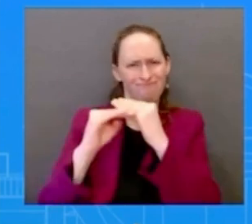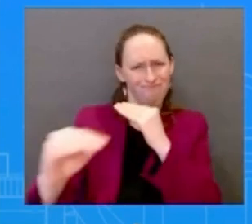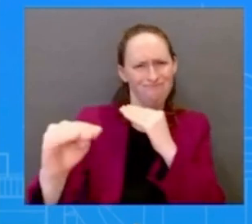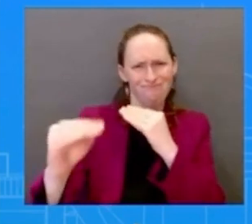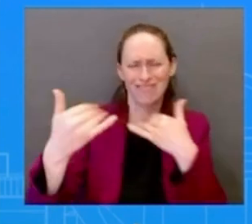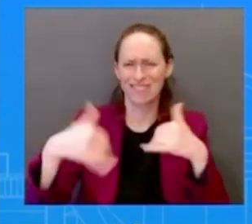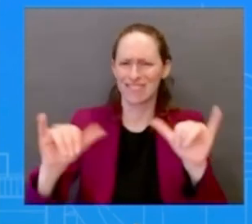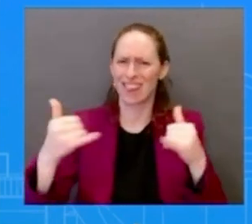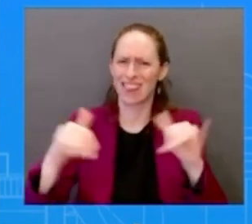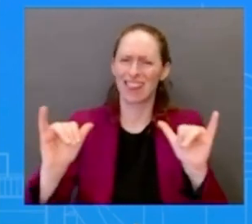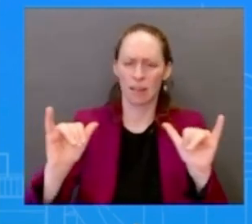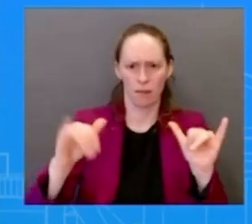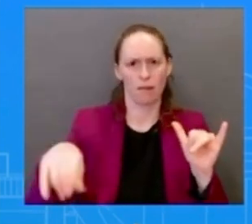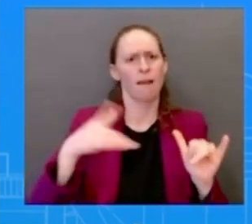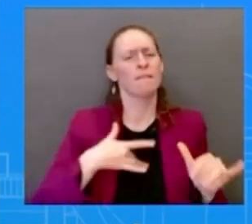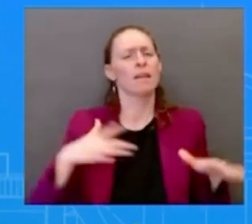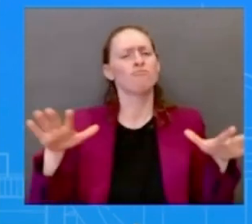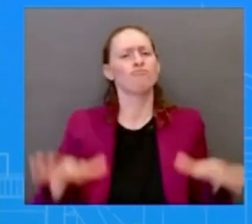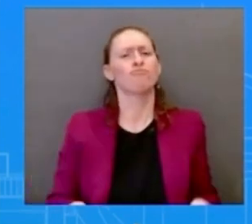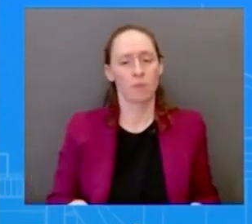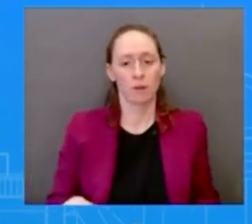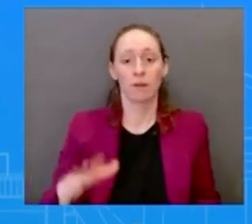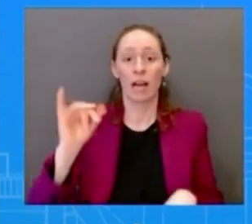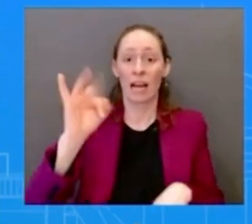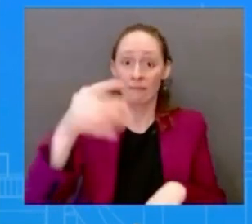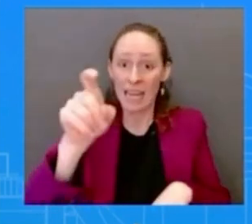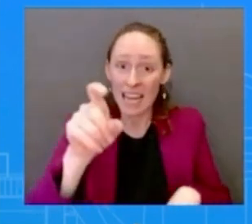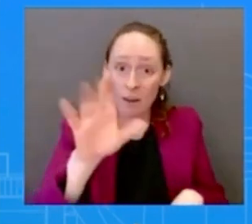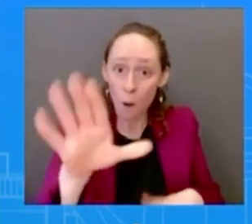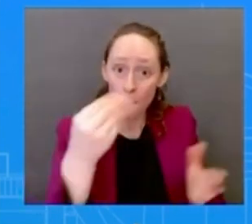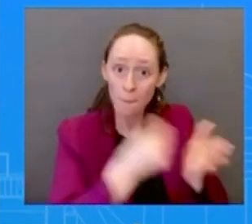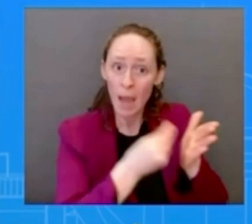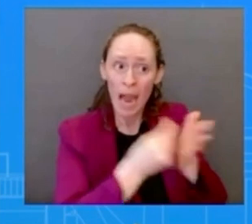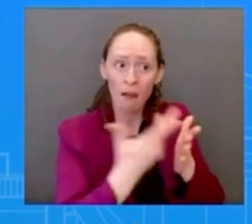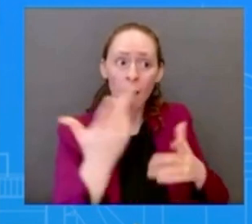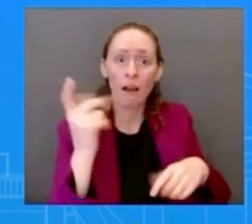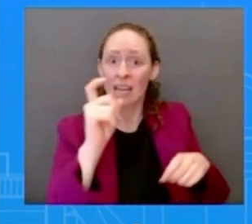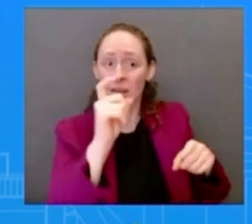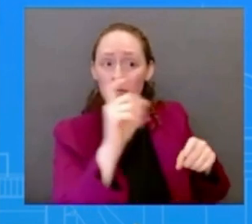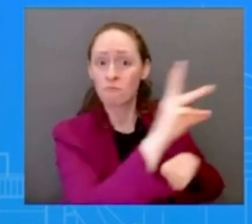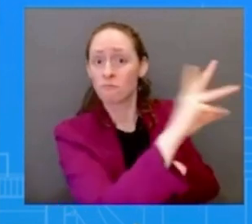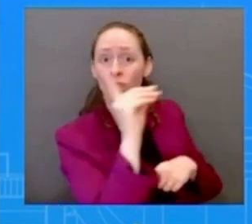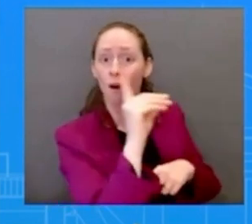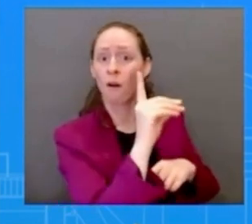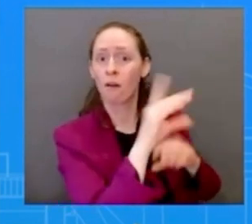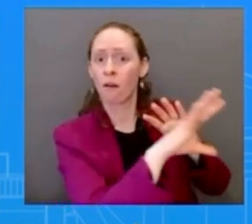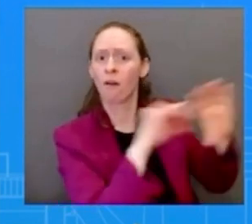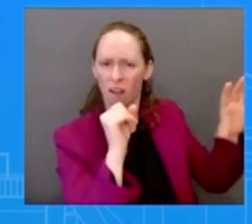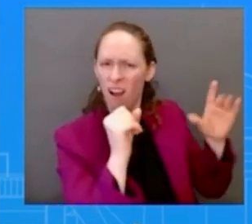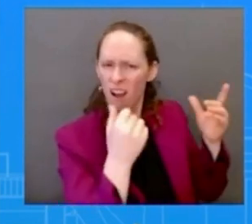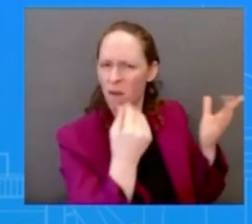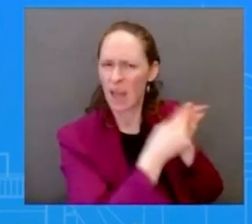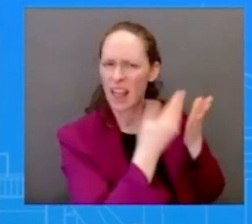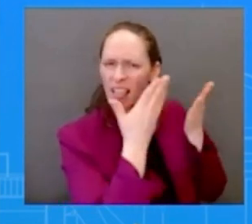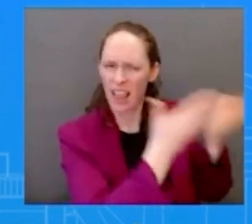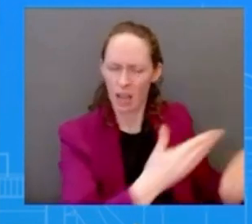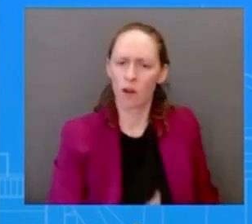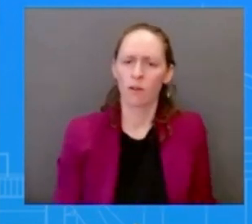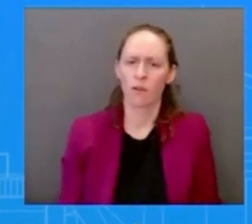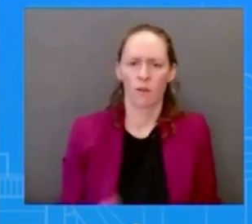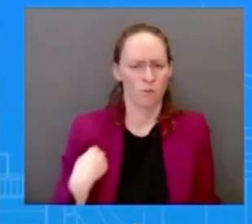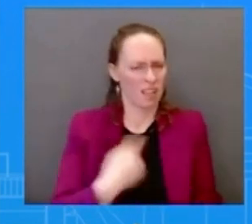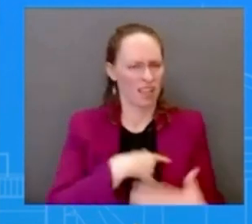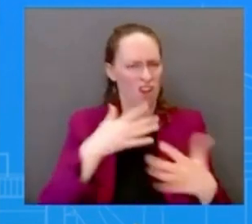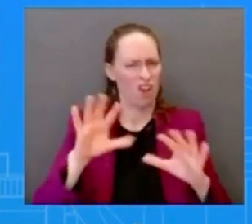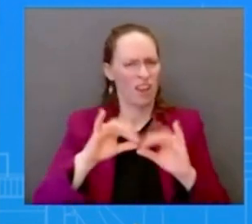when they need them this is this week's actions demonstrate our resolute commitment to ensure the depositor savings remain safe again this is something that